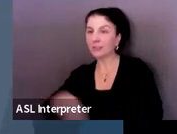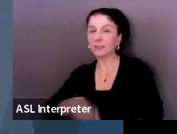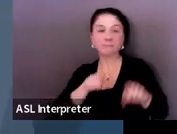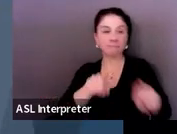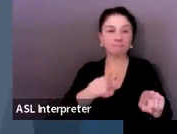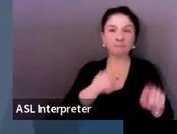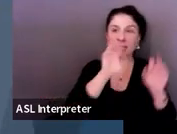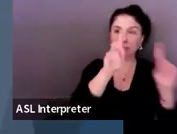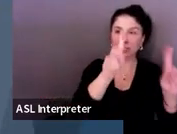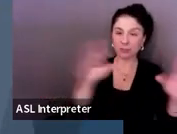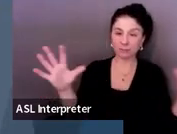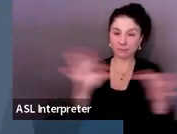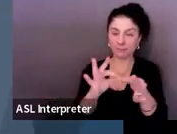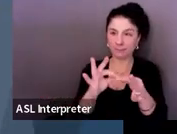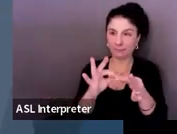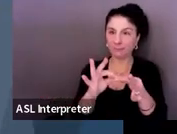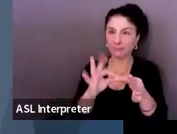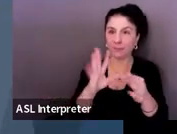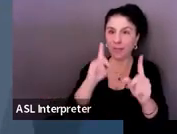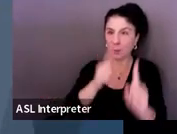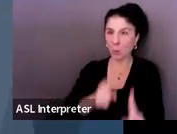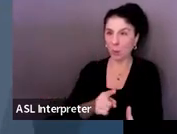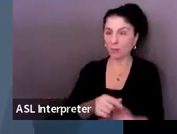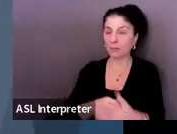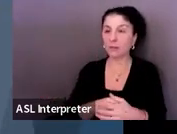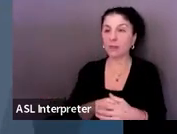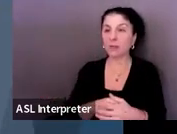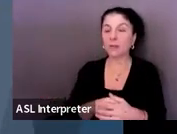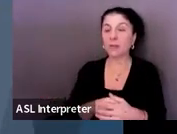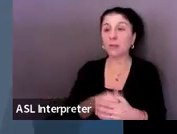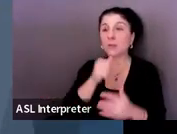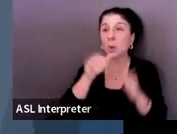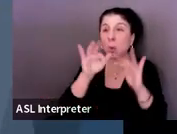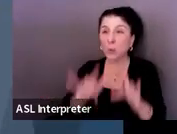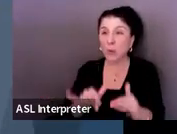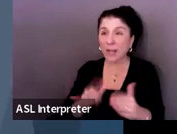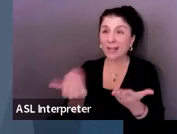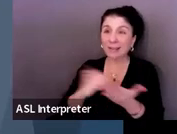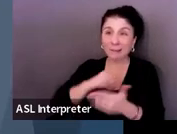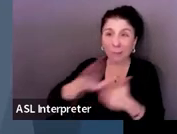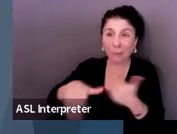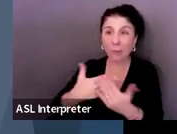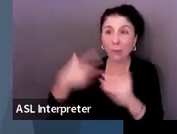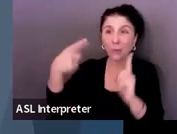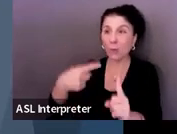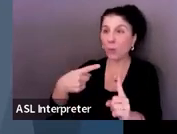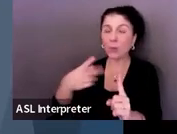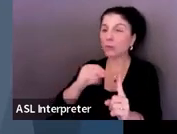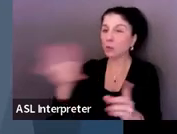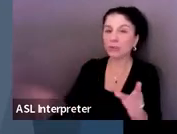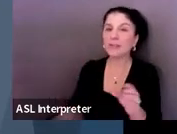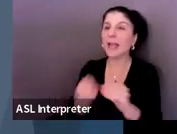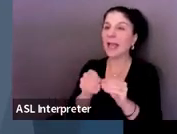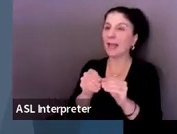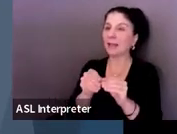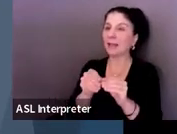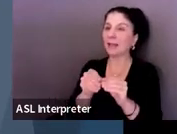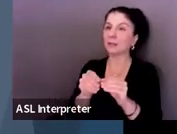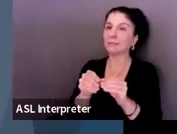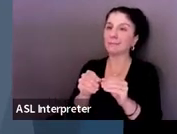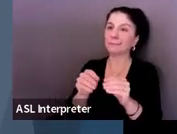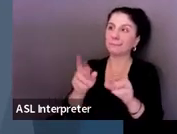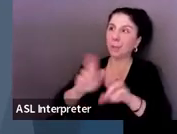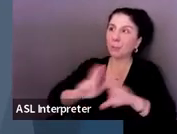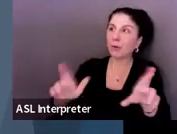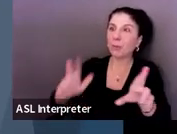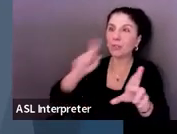examine and then the rest of the goal. So you don't need to read the goal to the secondary goal. Just